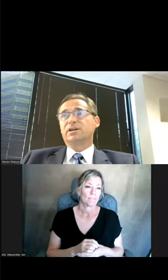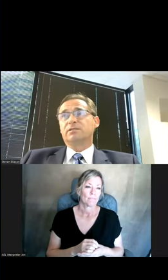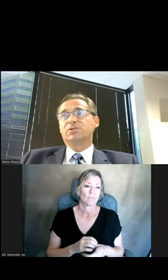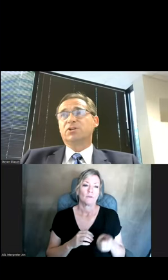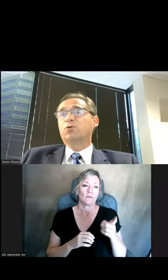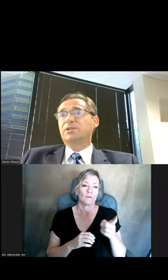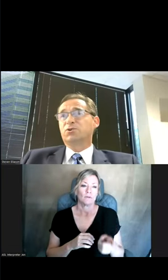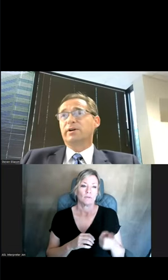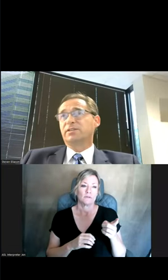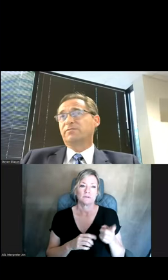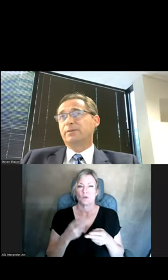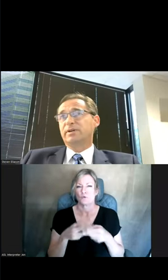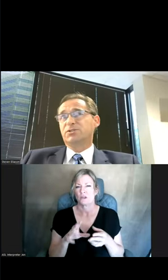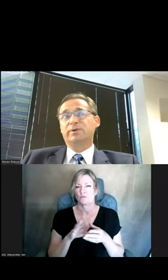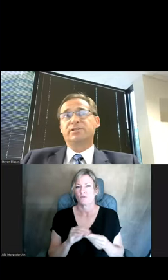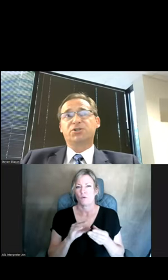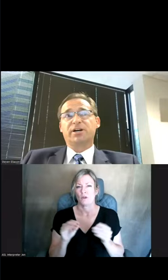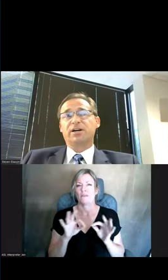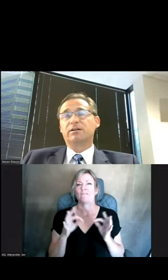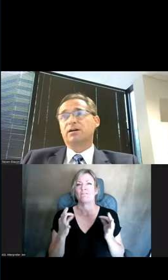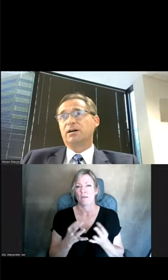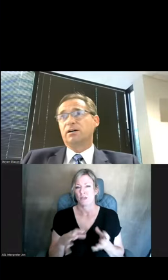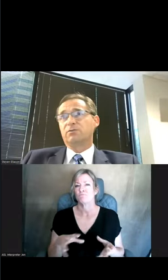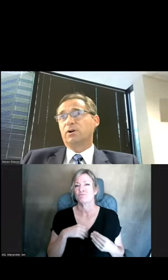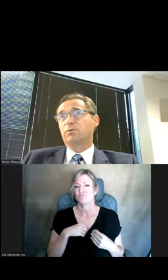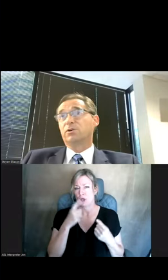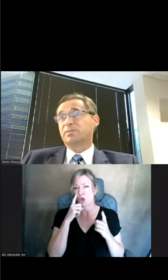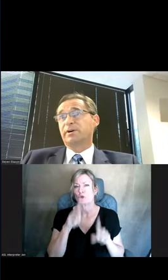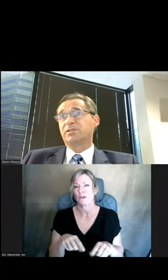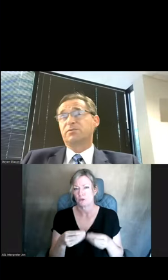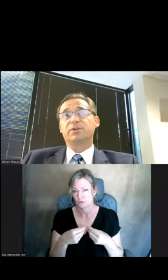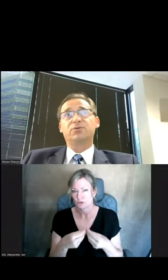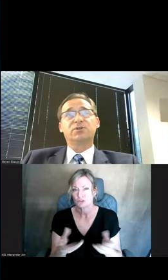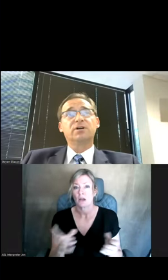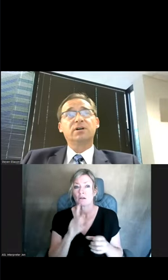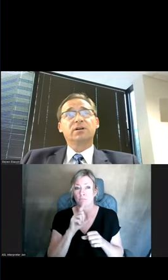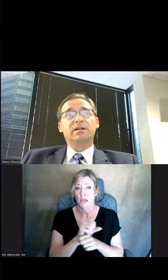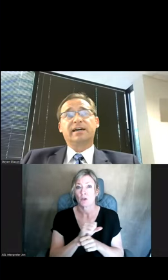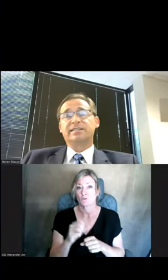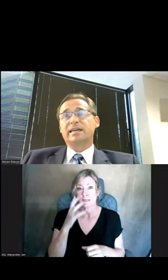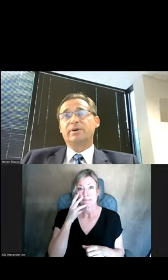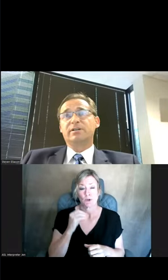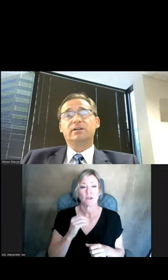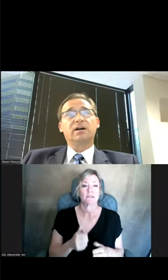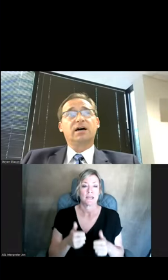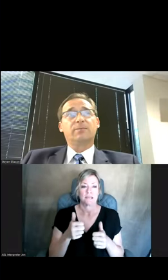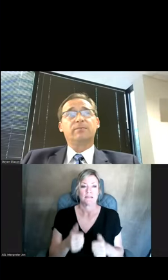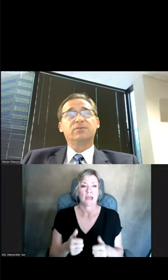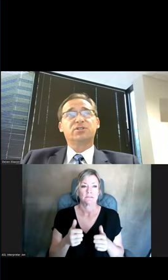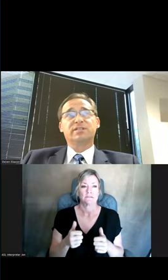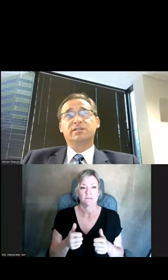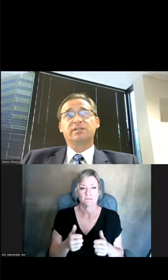This is just a quick story that the family has agreed to share, a real experience from a user. A text came in.